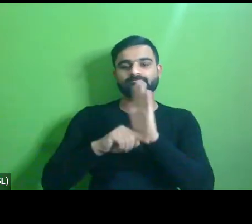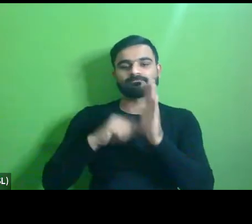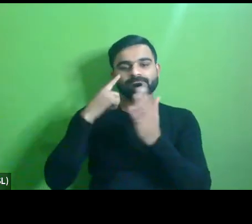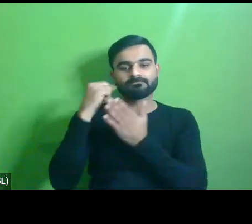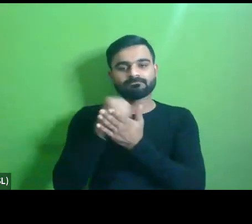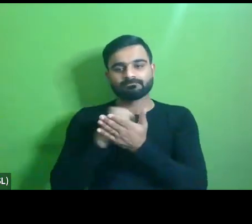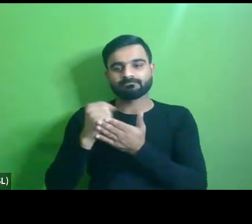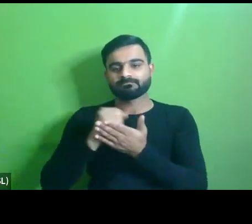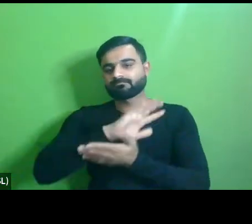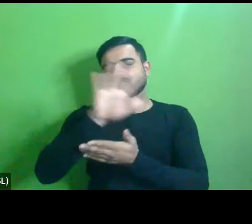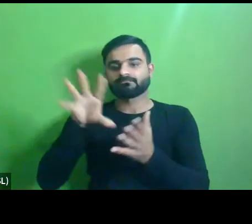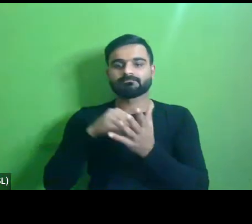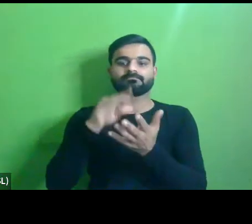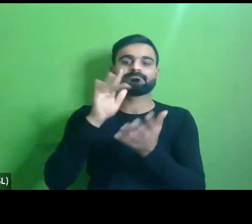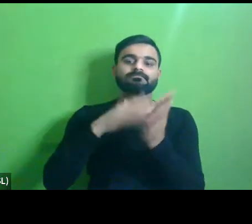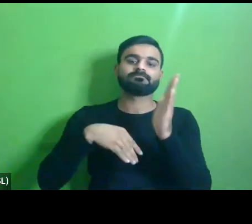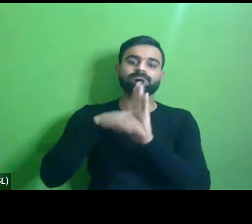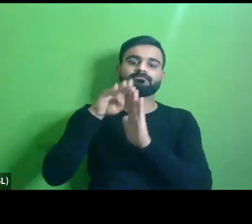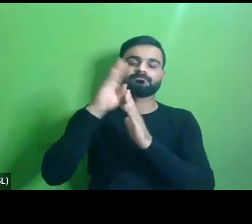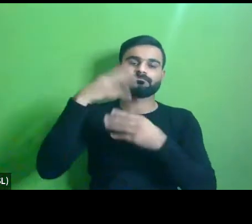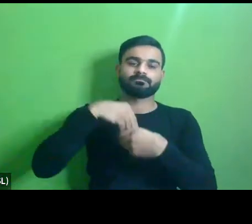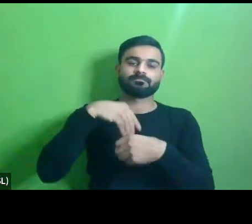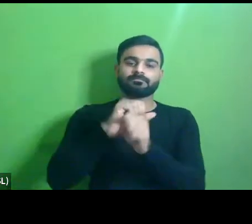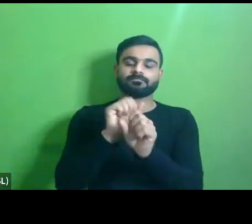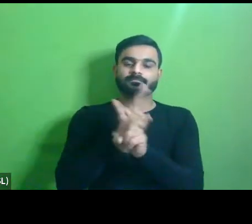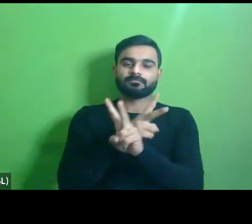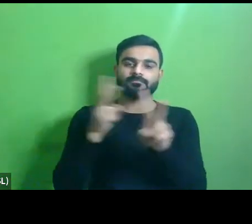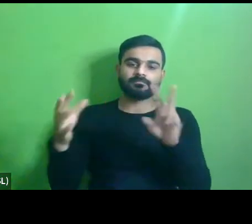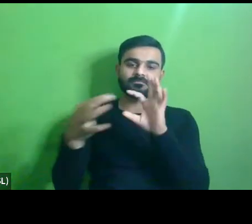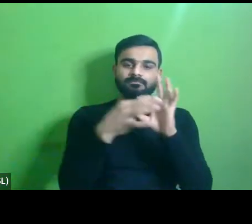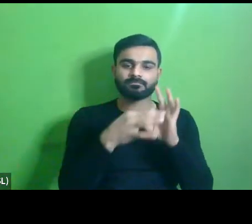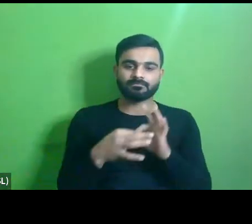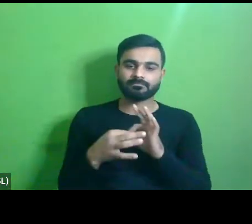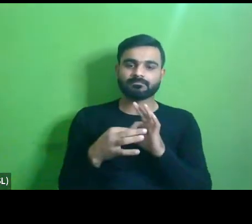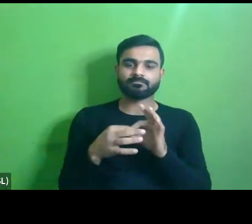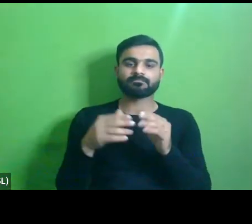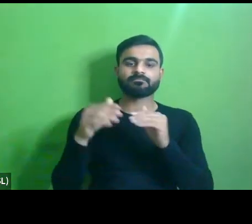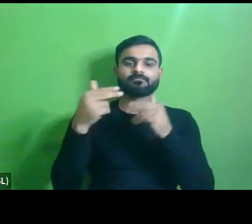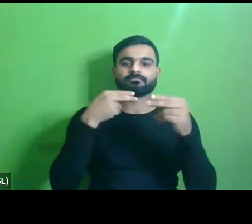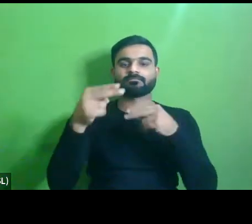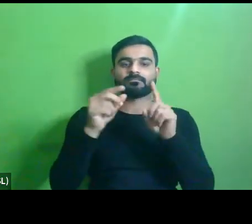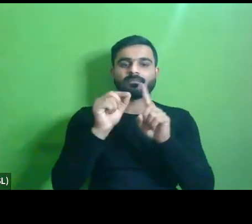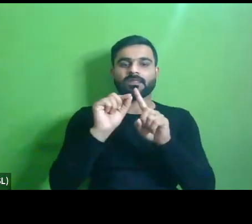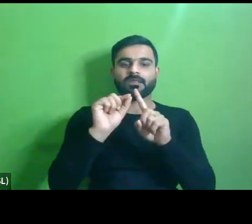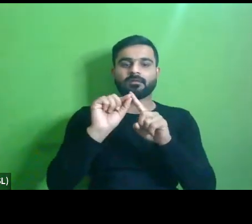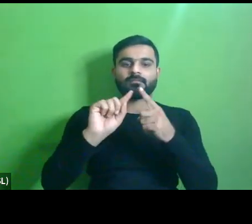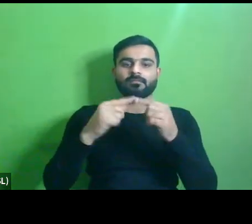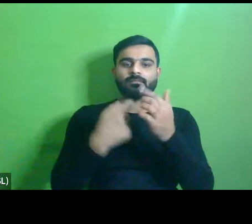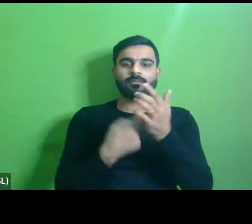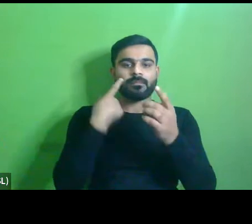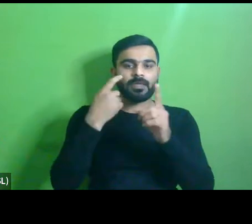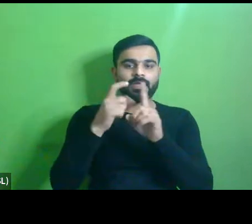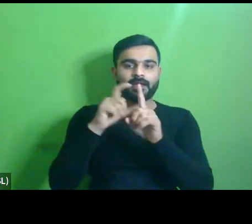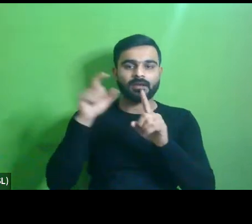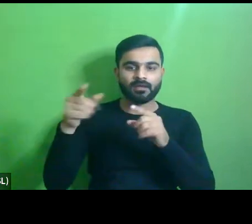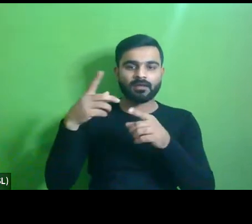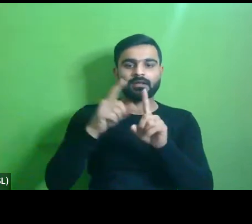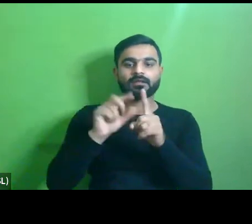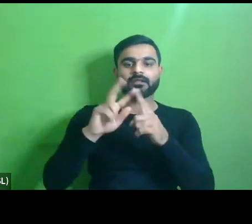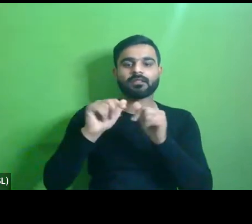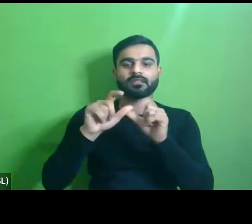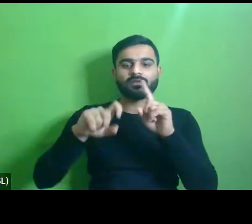at all levels. I would now like to quote Patrick Giddick, the father of Stuntlander,